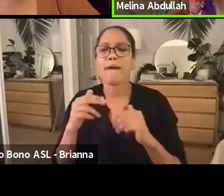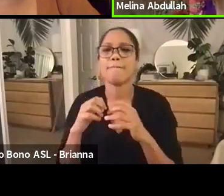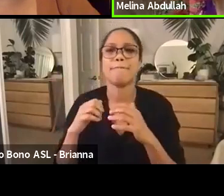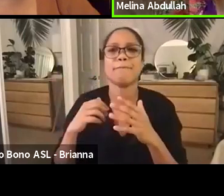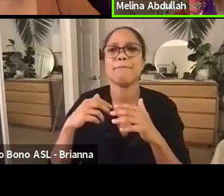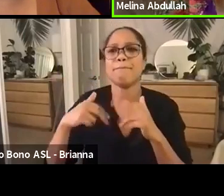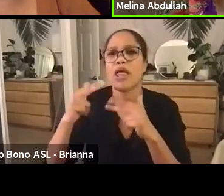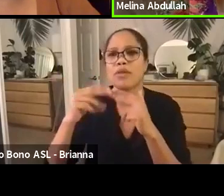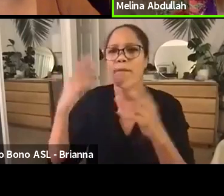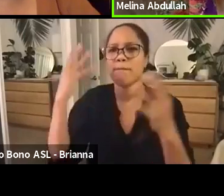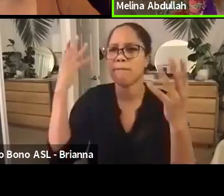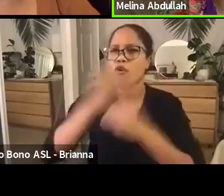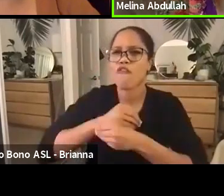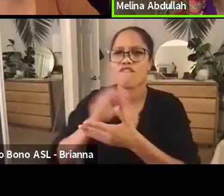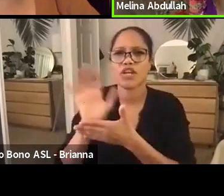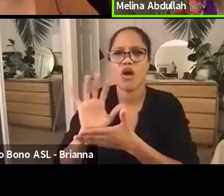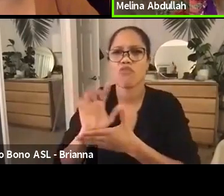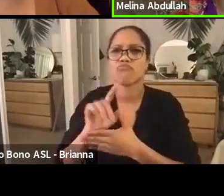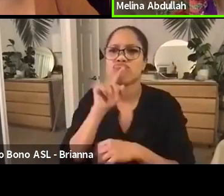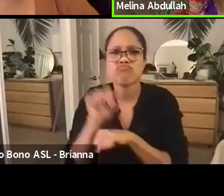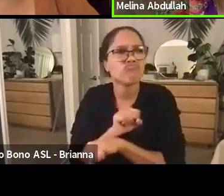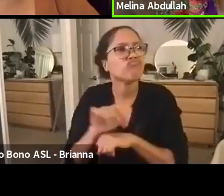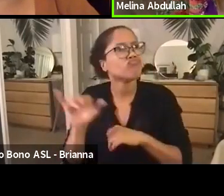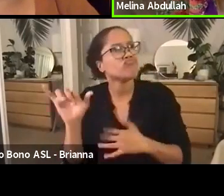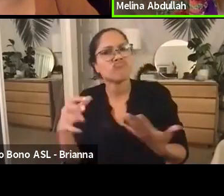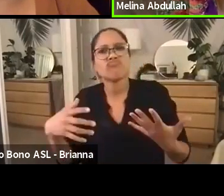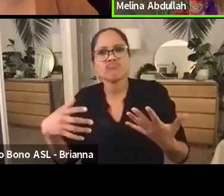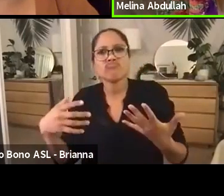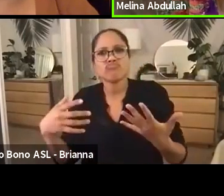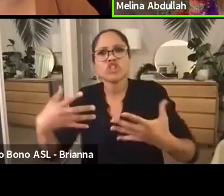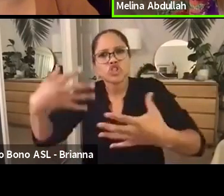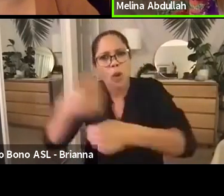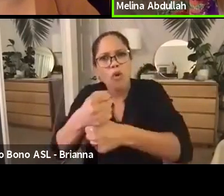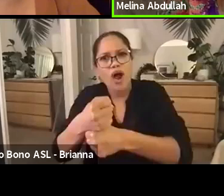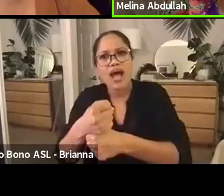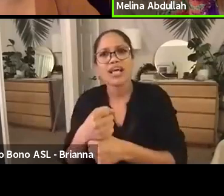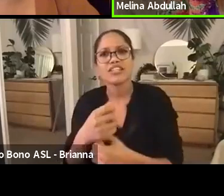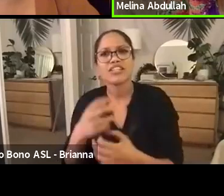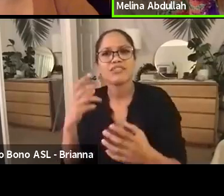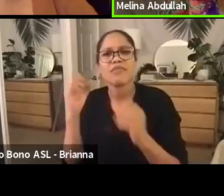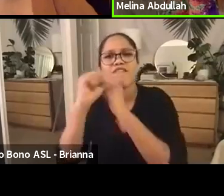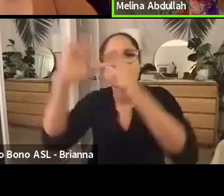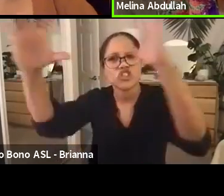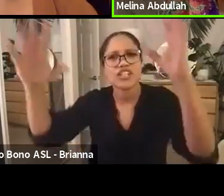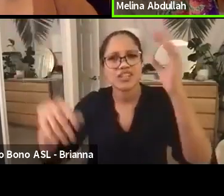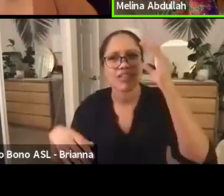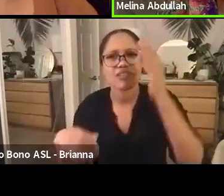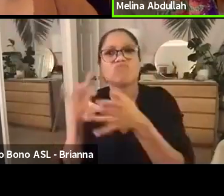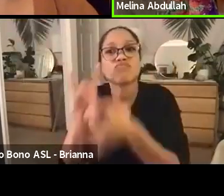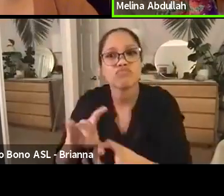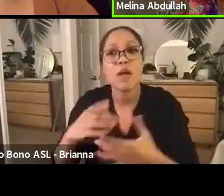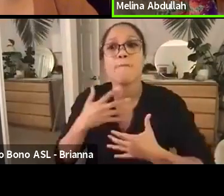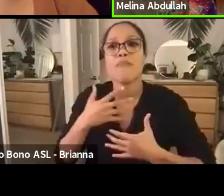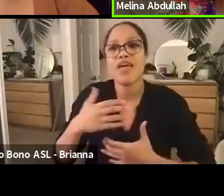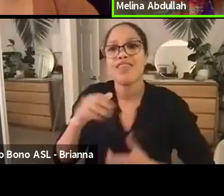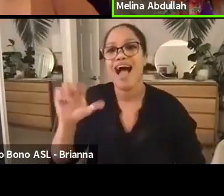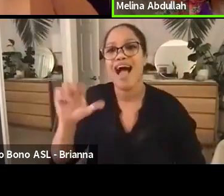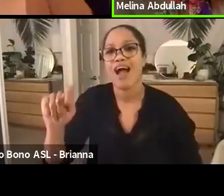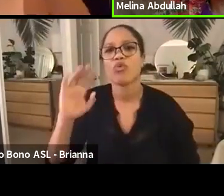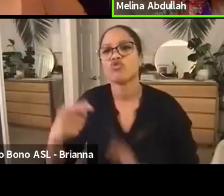that really summarizes the vision behind the Breathe Act. So we're going to show that to you before we get into the conversation.